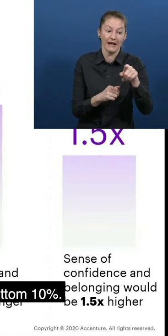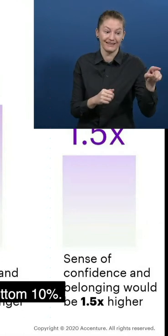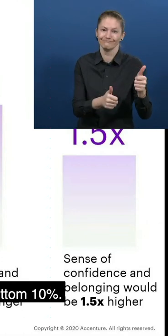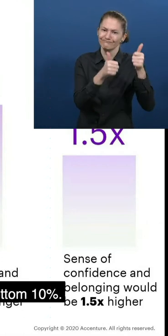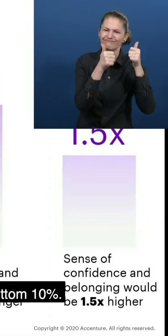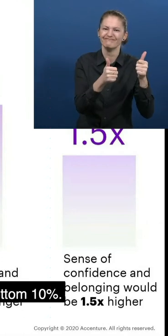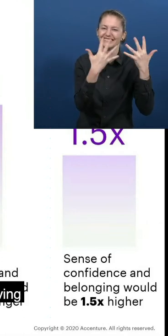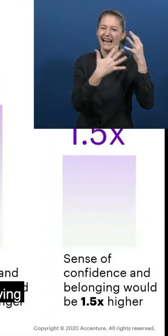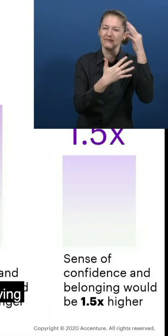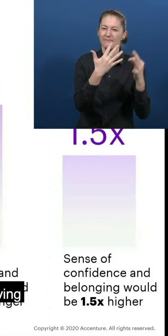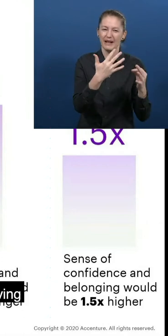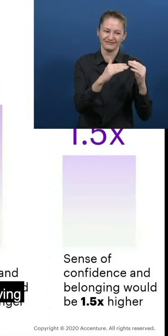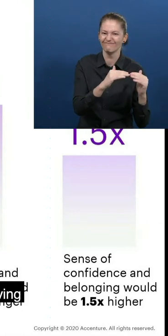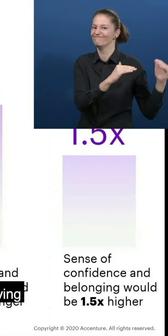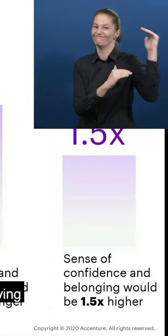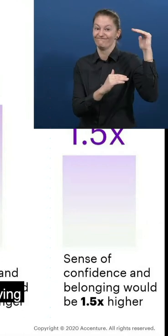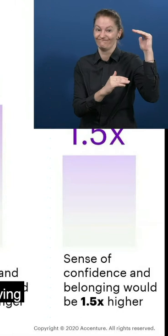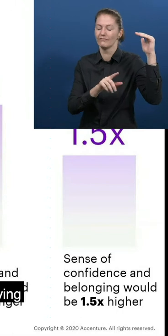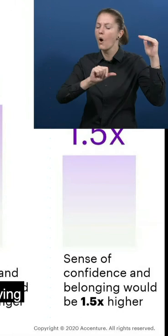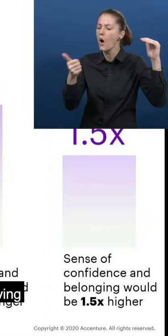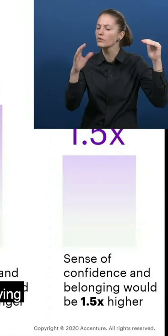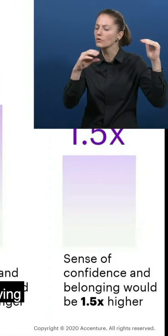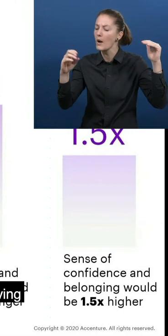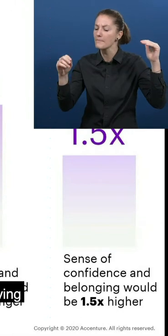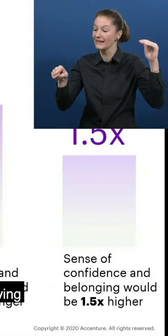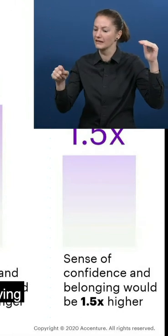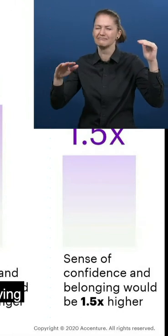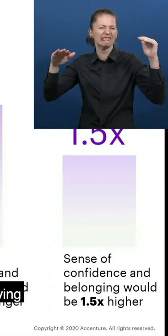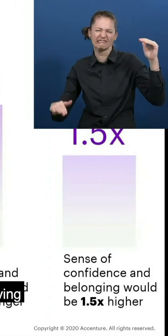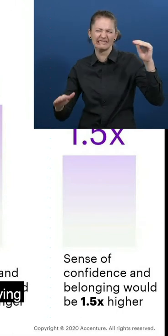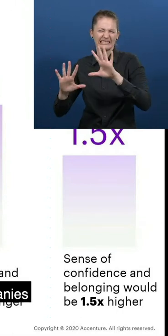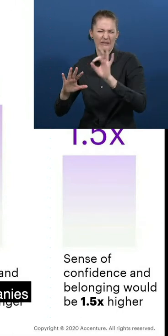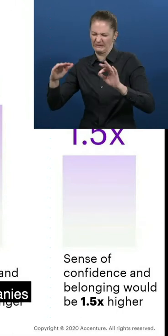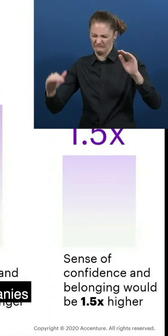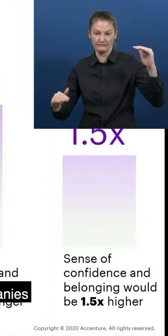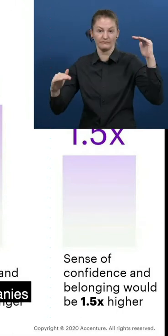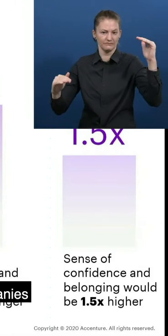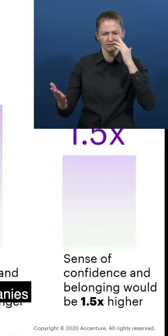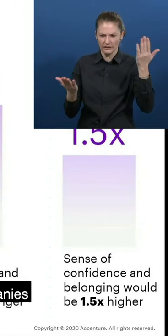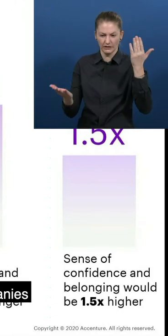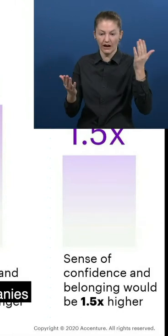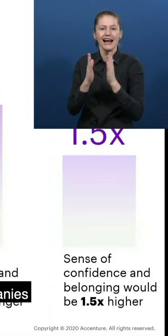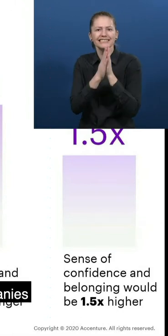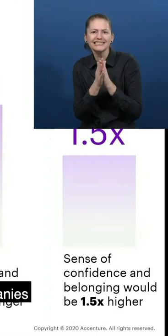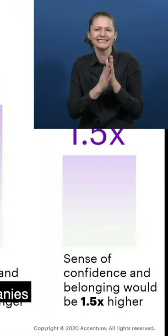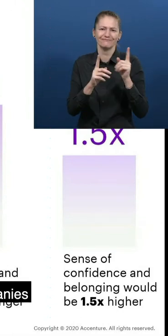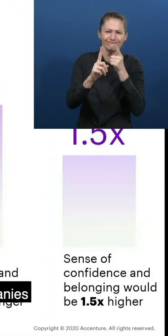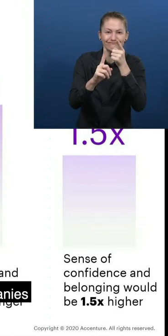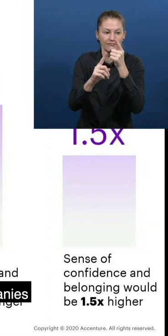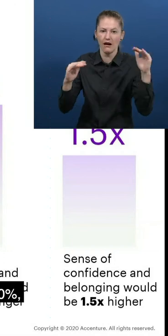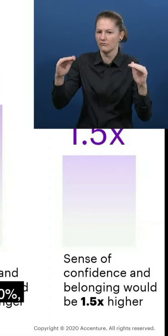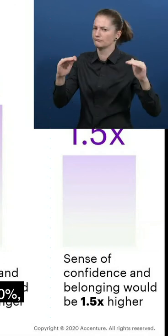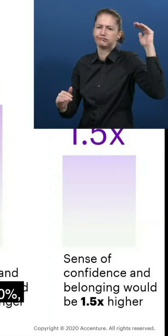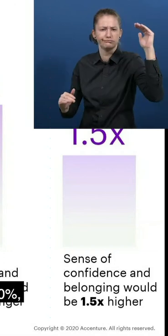the bottom 10%. And yes, employees with disabilities are thriving in some companies. For example, if all